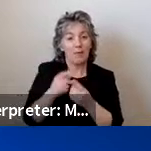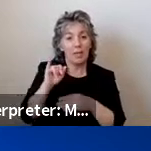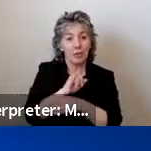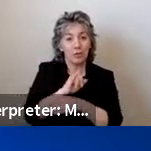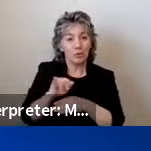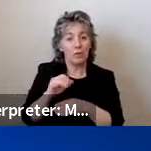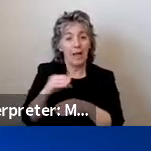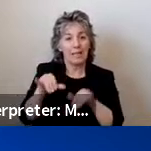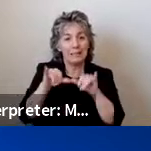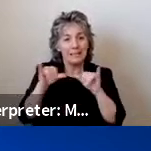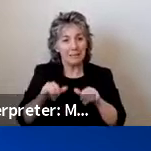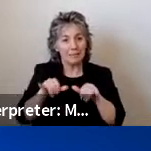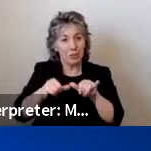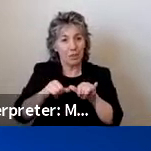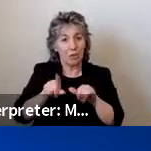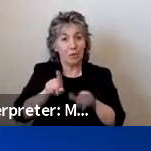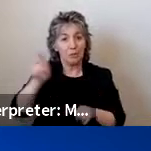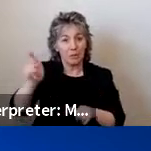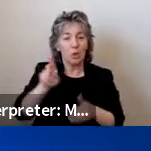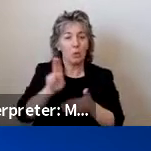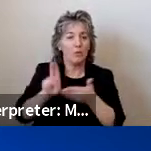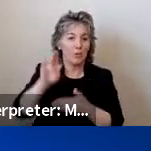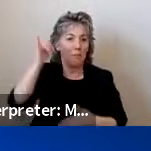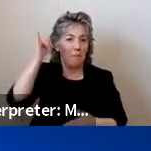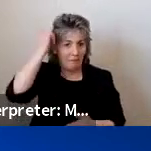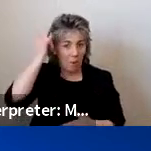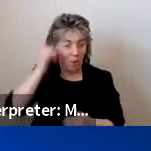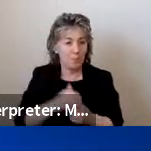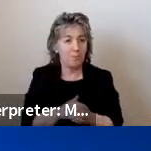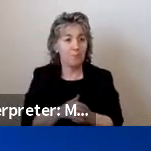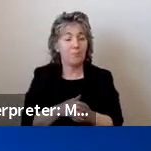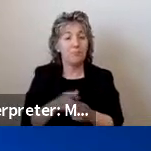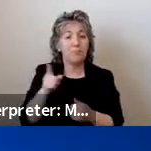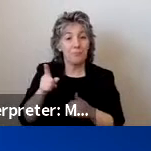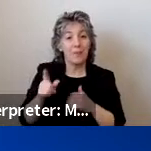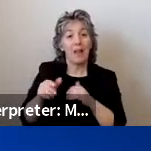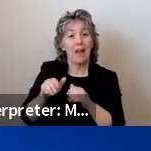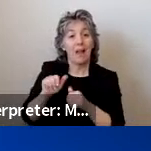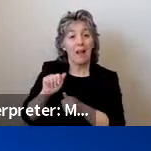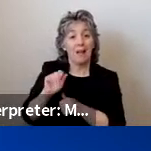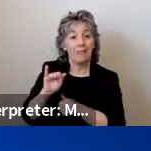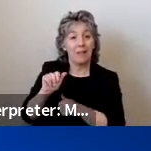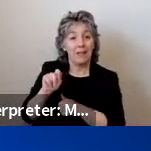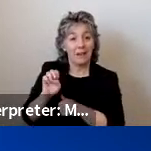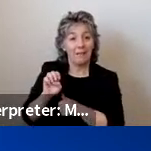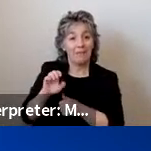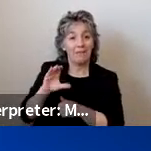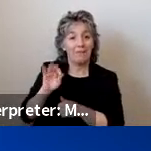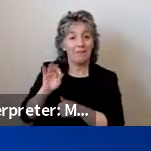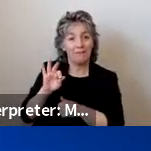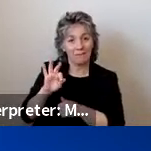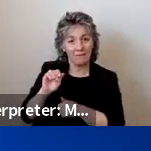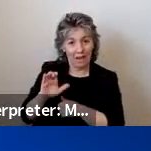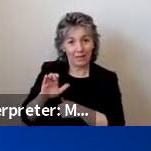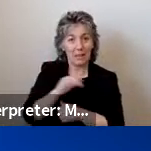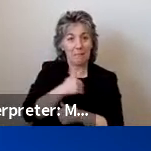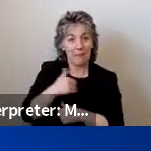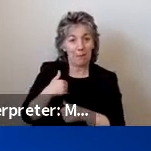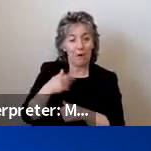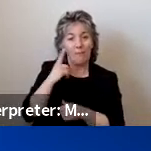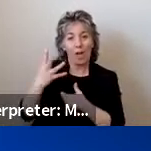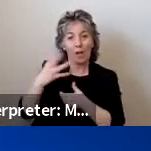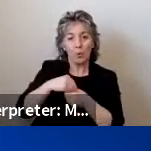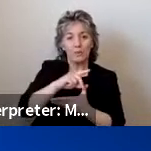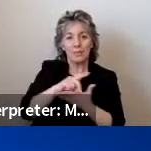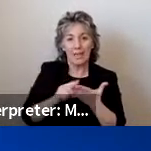Engineering at the University at Buffalo. He is an affiliate faculty member of the Center for Inclusive Design and Environmental Access.